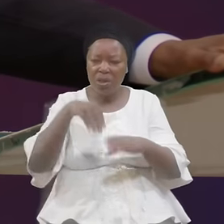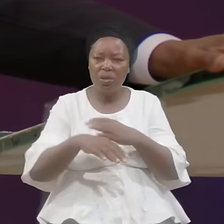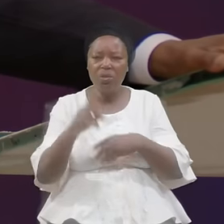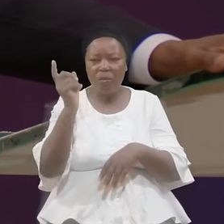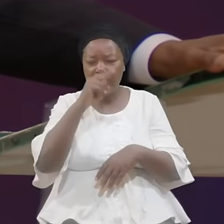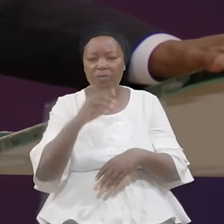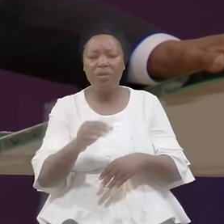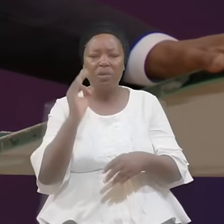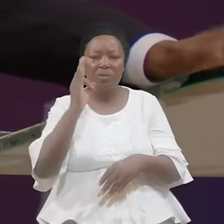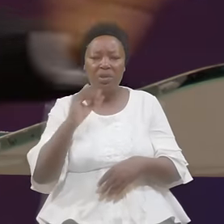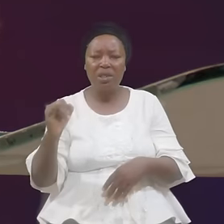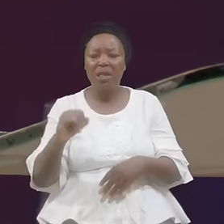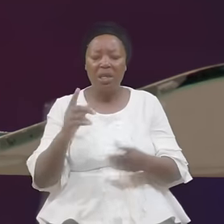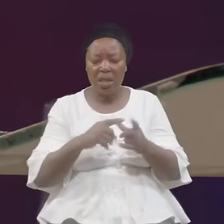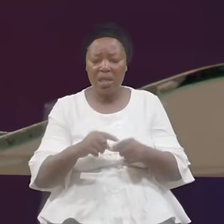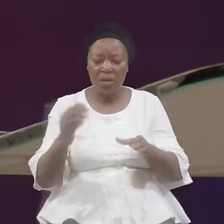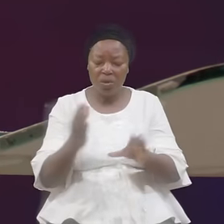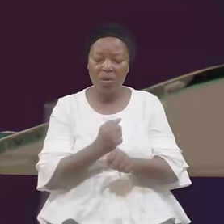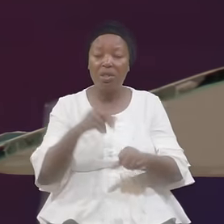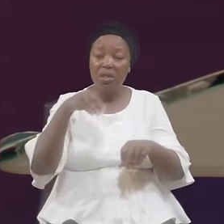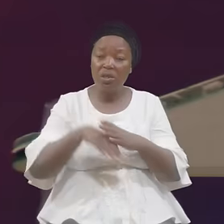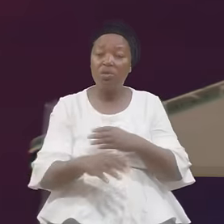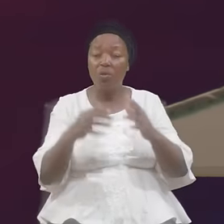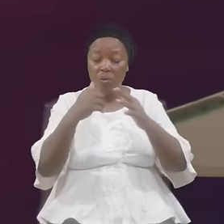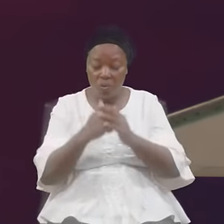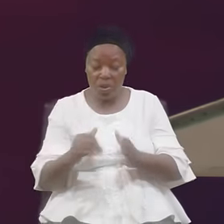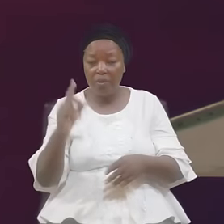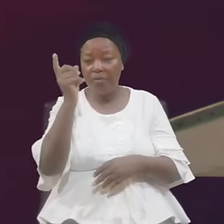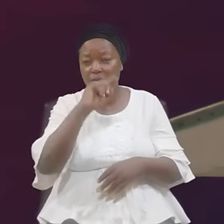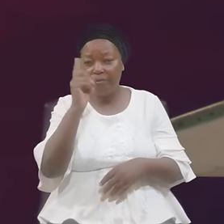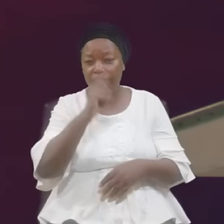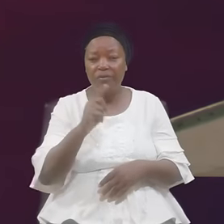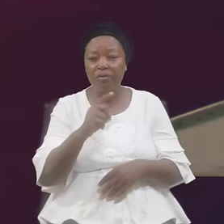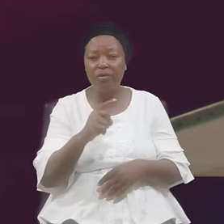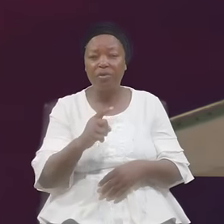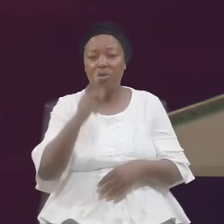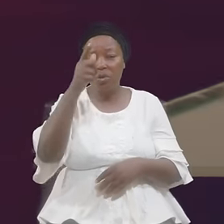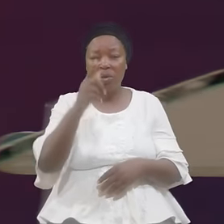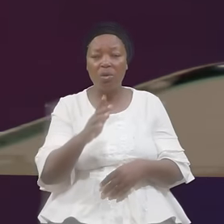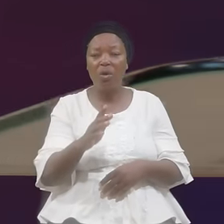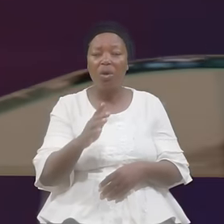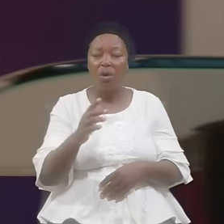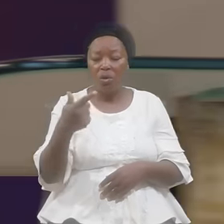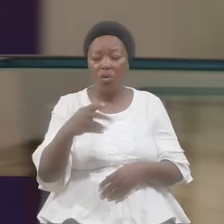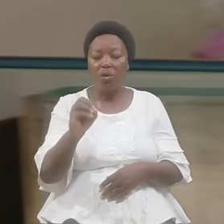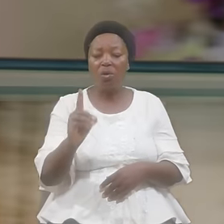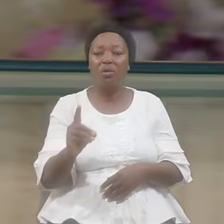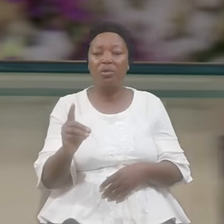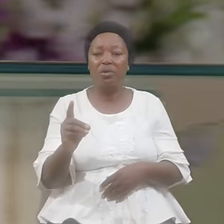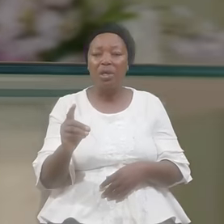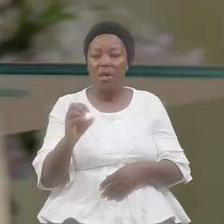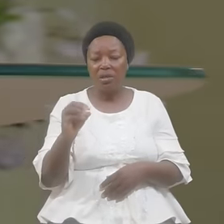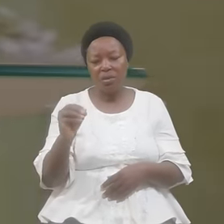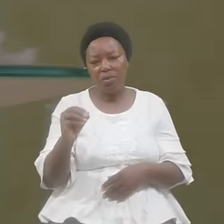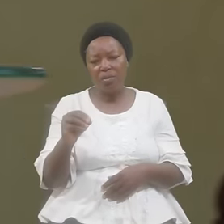Doctrine They Got To Worship In False Dei And So Moses Came Down And He